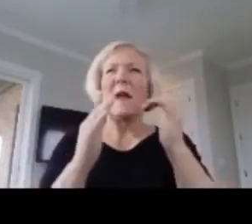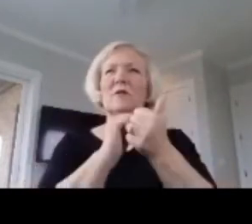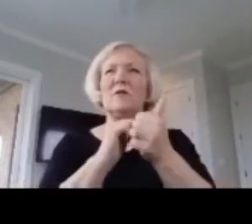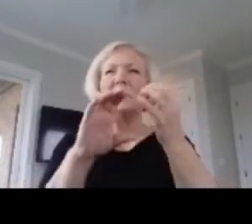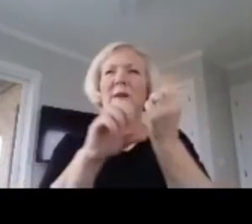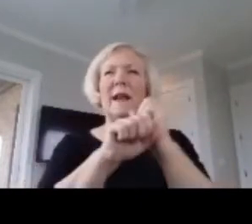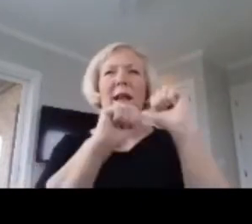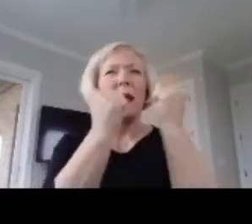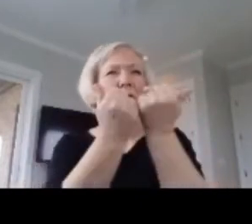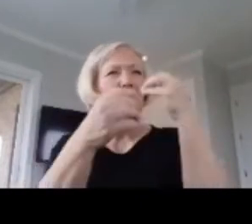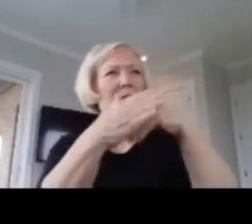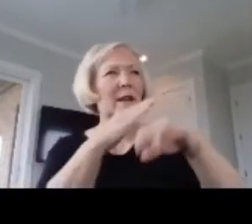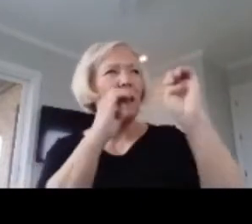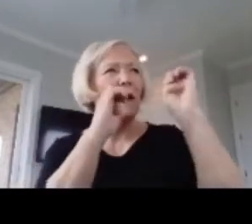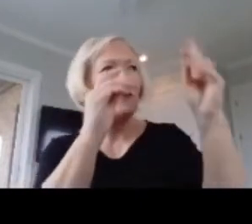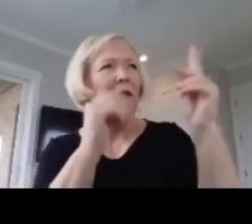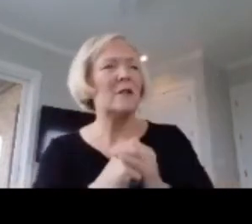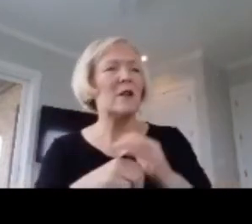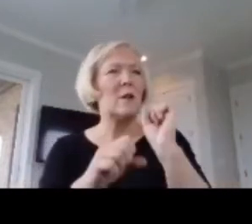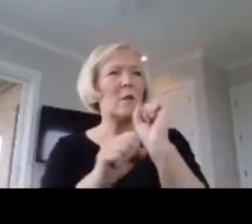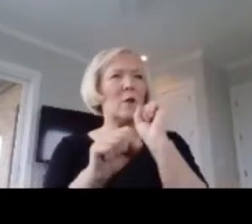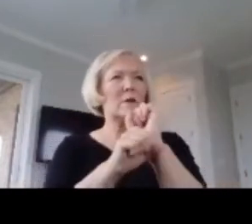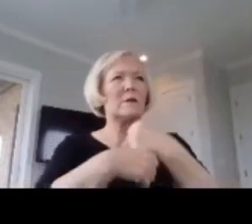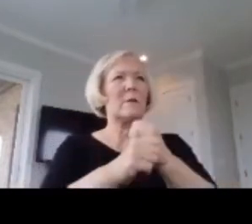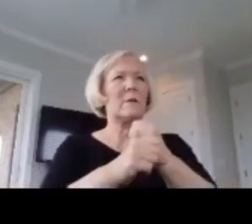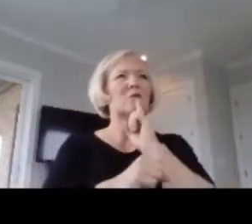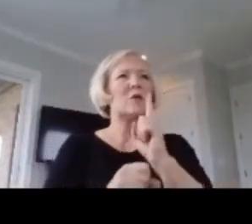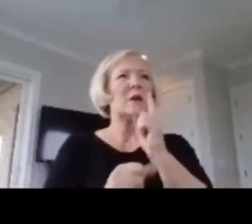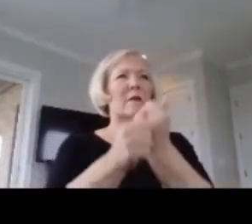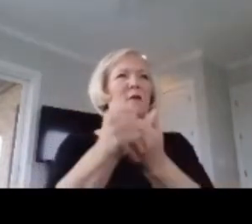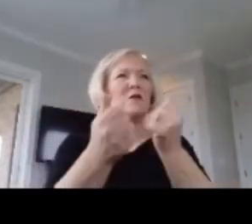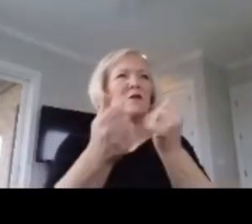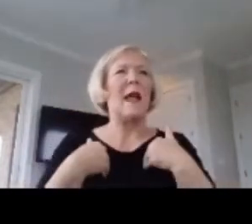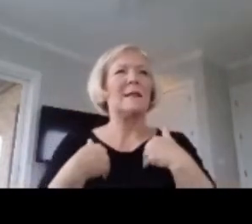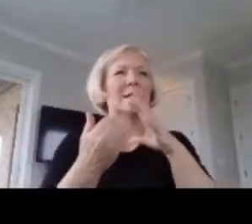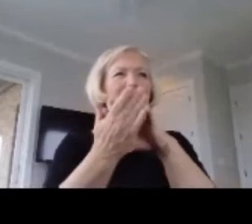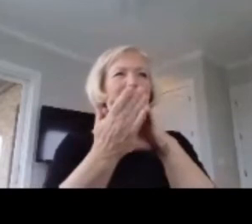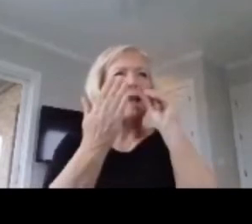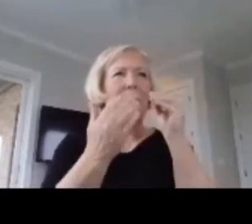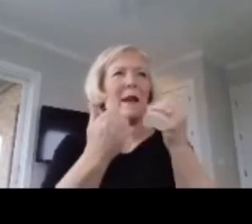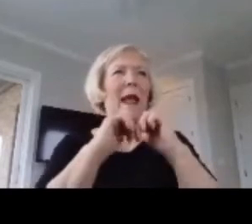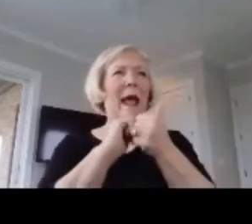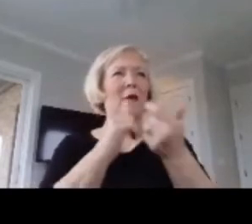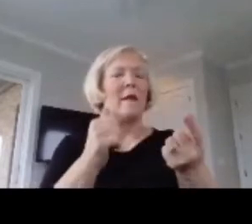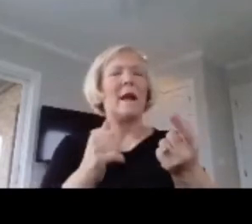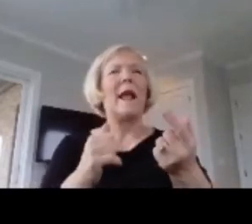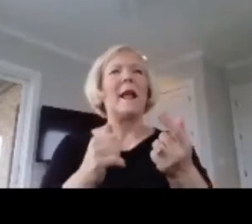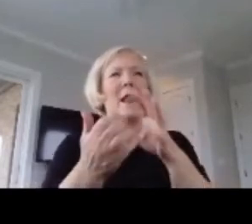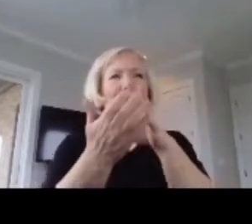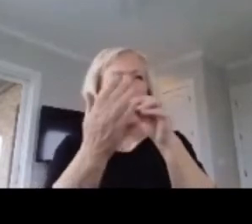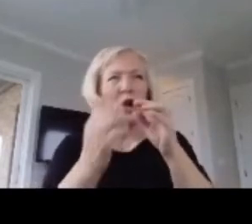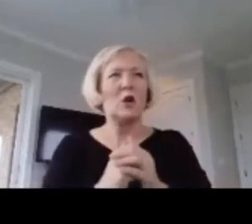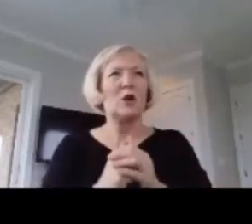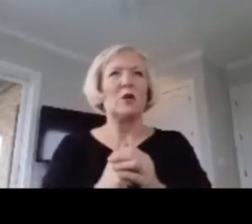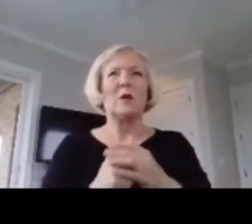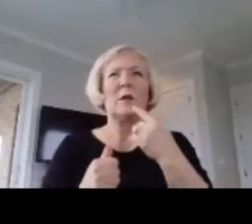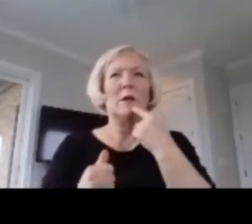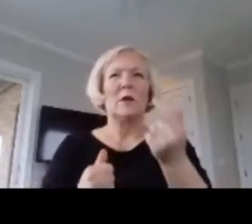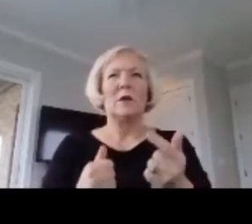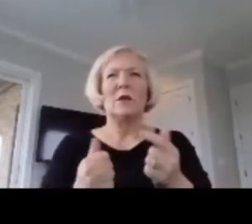and works to ensure that every student has a say in how they learn. Student voice is not tokenized in her classroom.